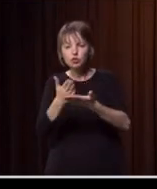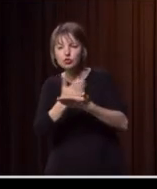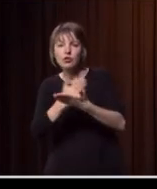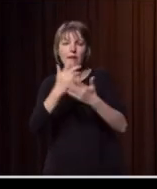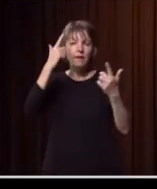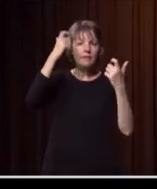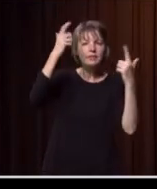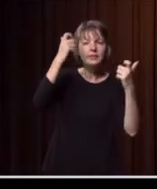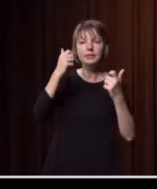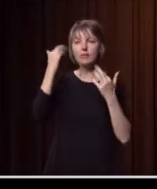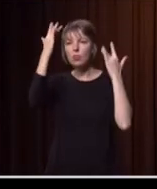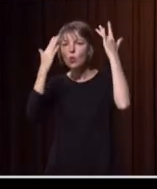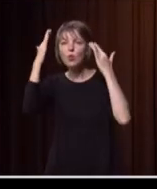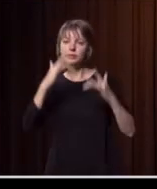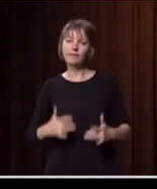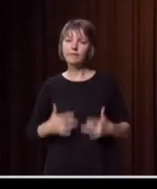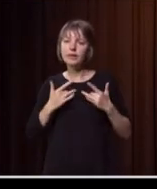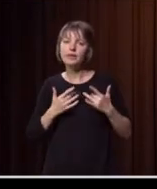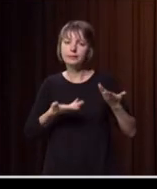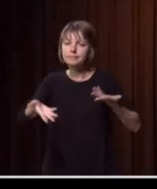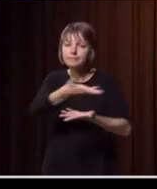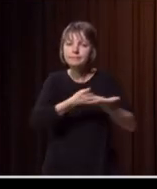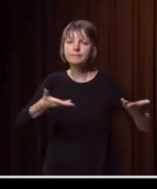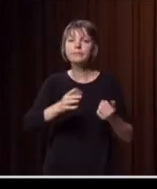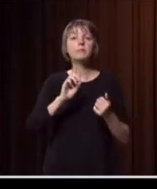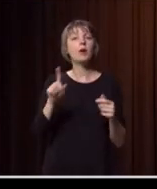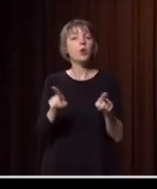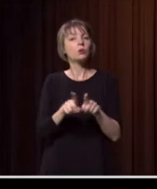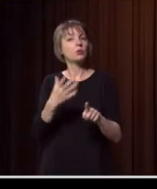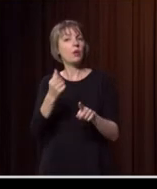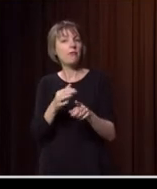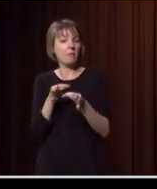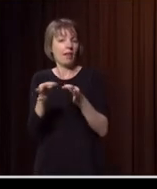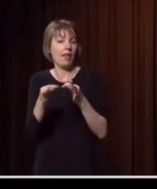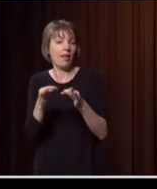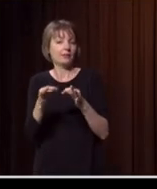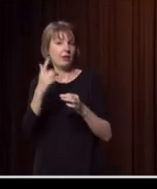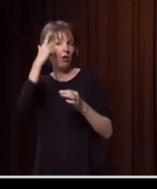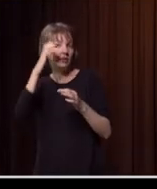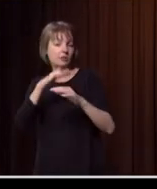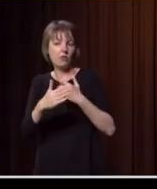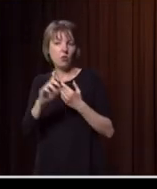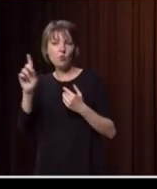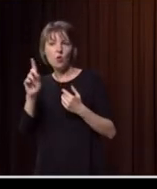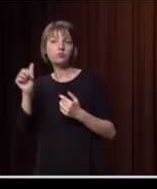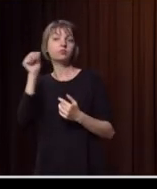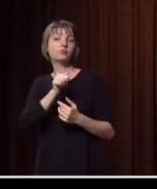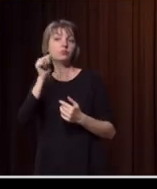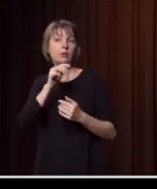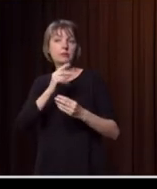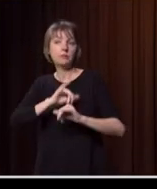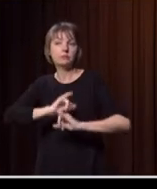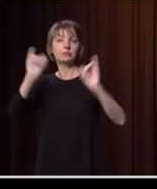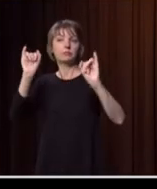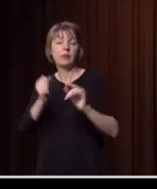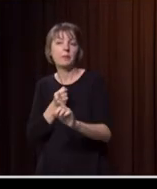thoughts and feelings, things. But we do things like have plans and have ideas and conversations around what are we going to do in the event that we're affected or we're